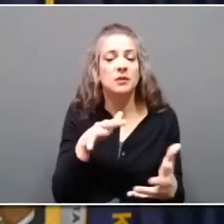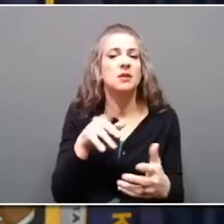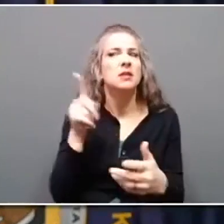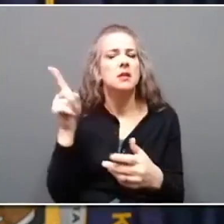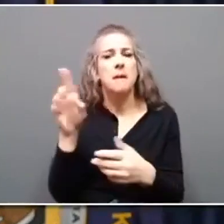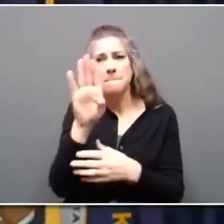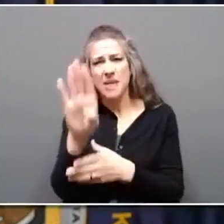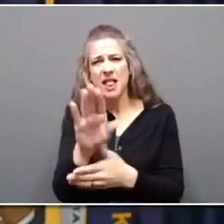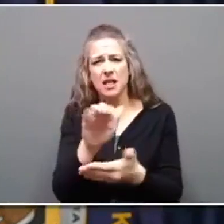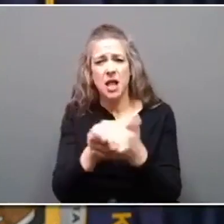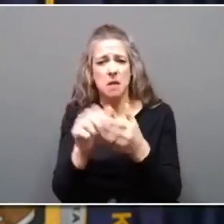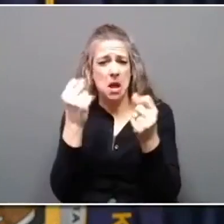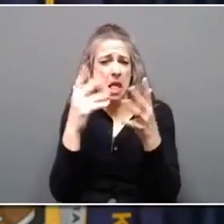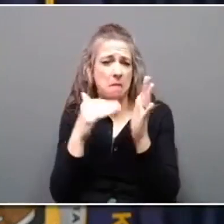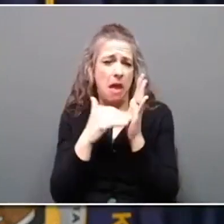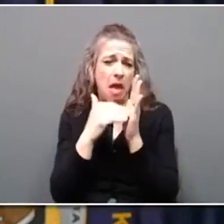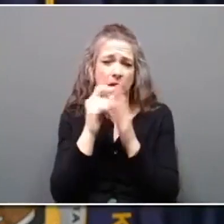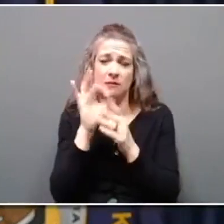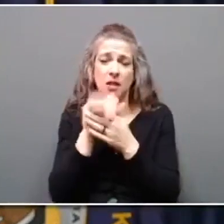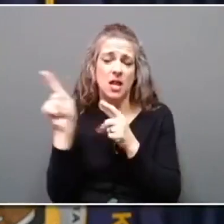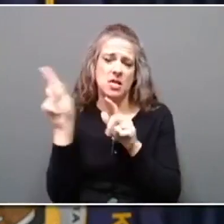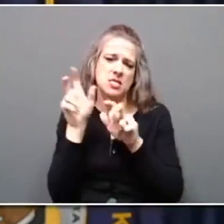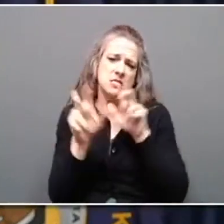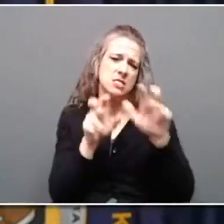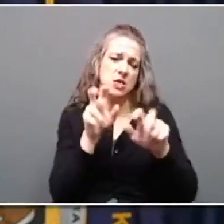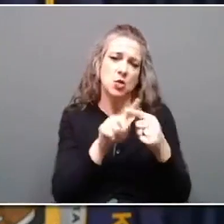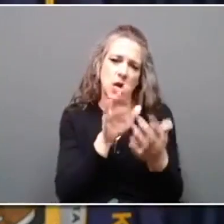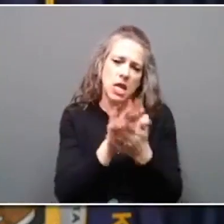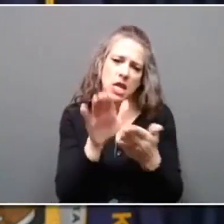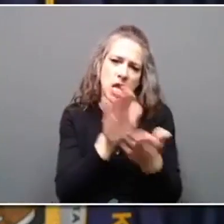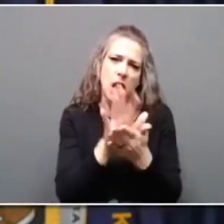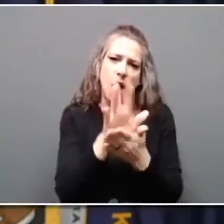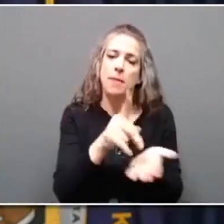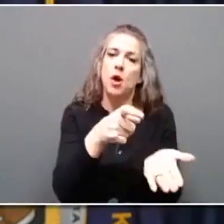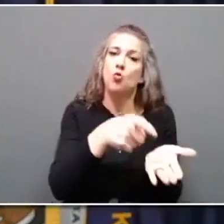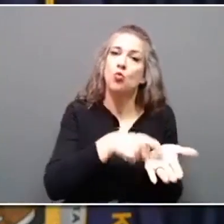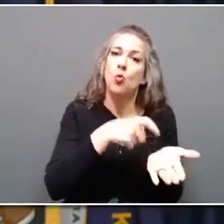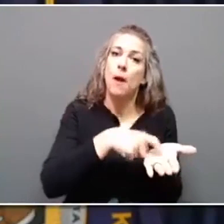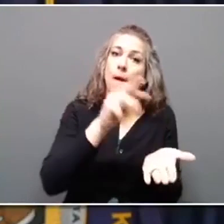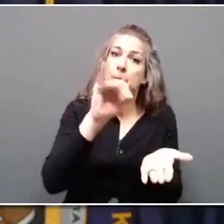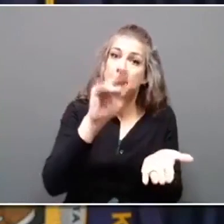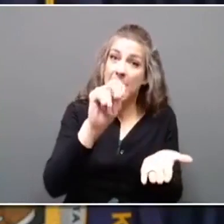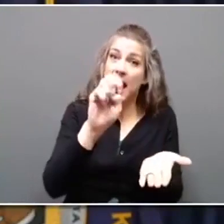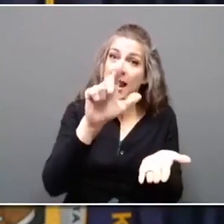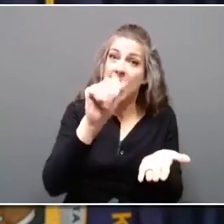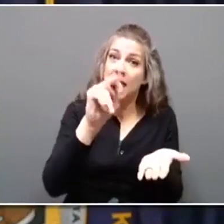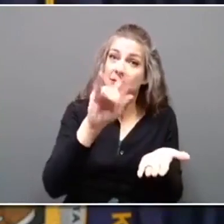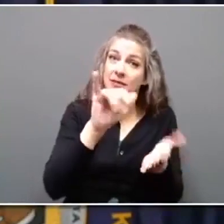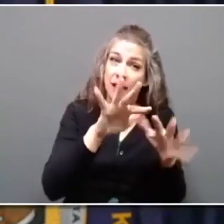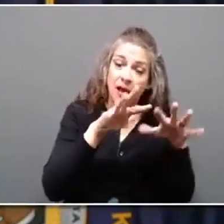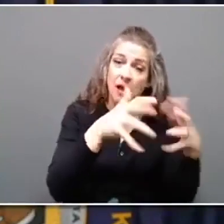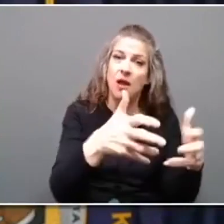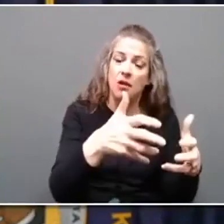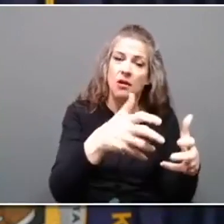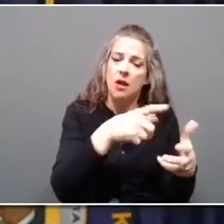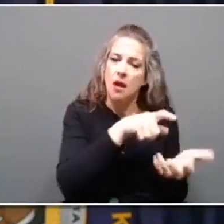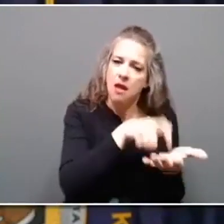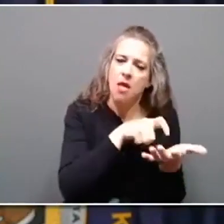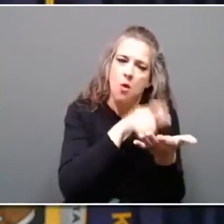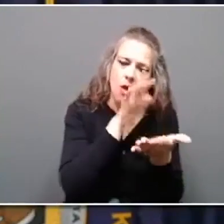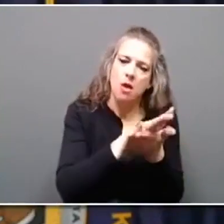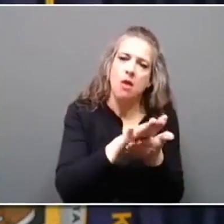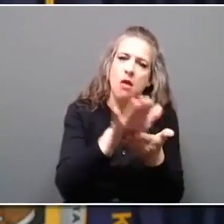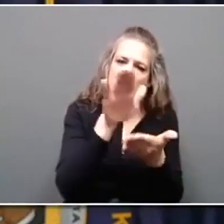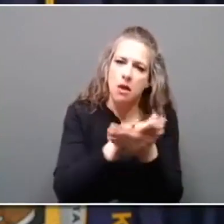invest in abandoned mine land remediation over the course of 15 years. And with these historic resources,